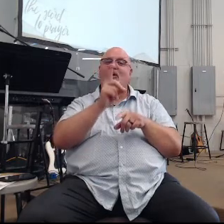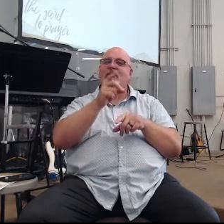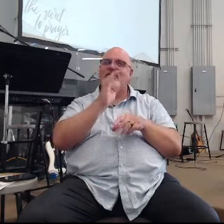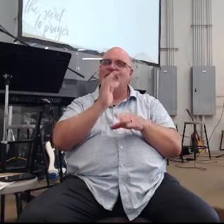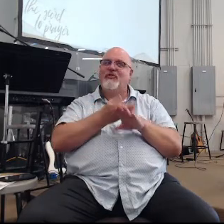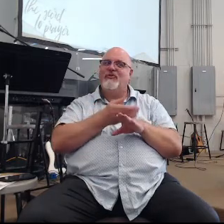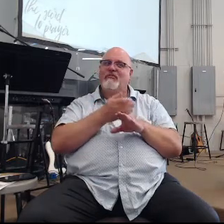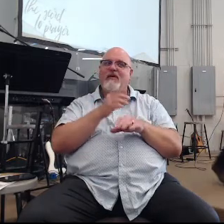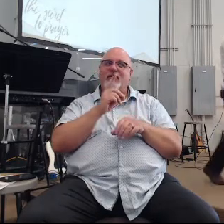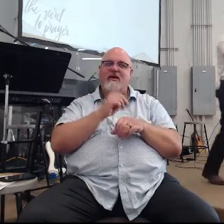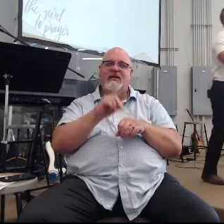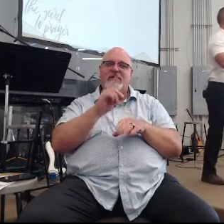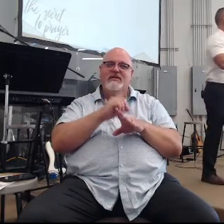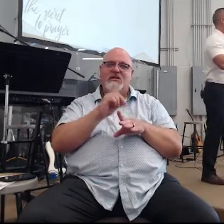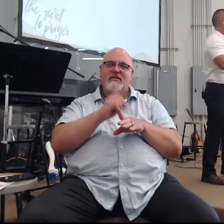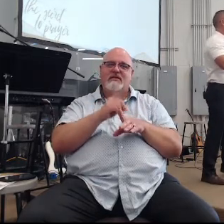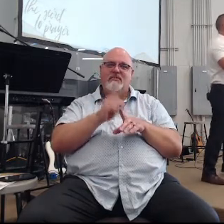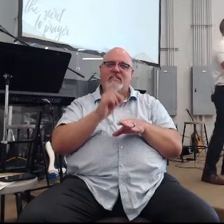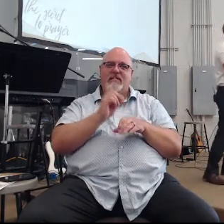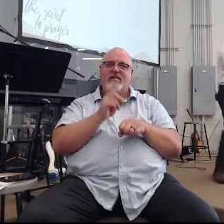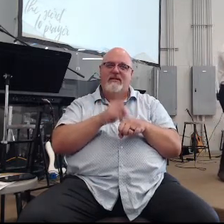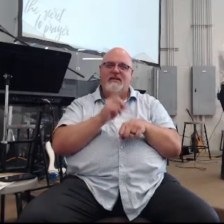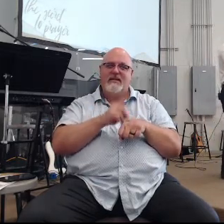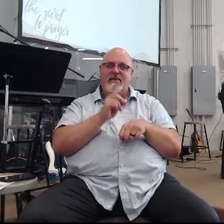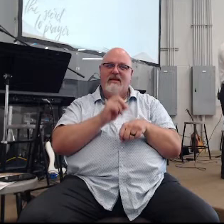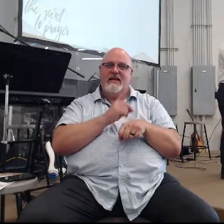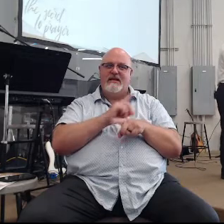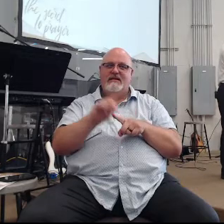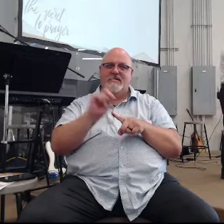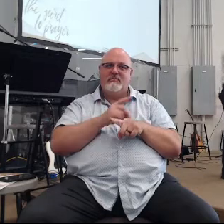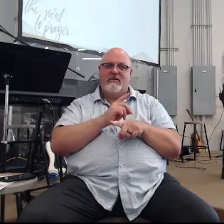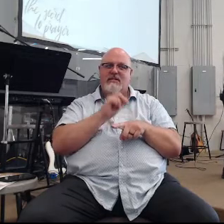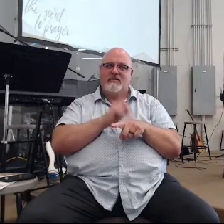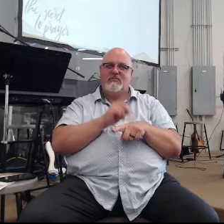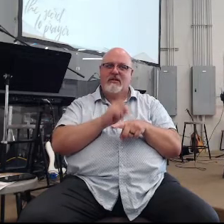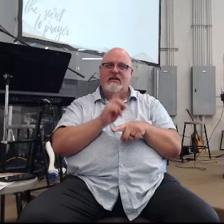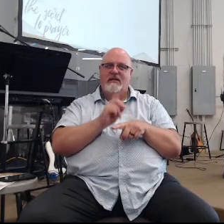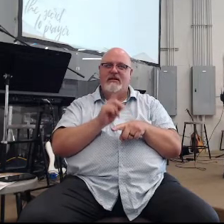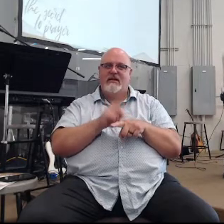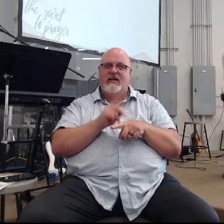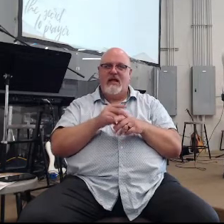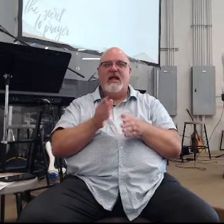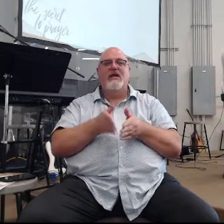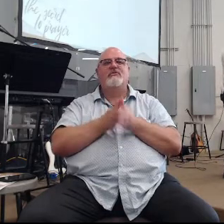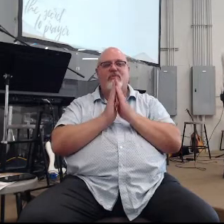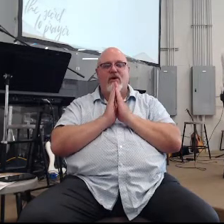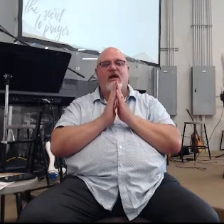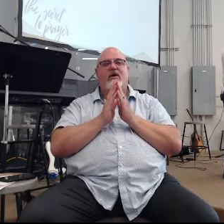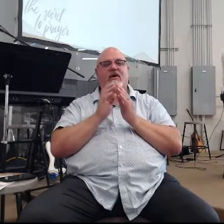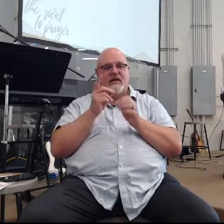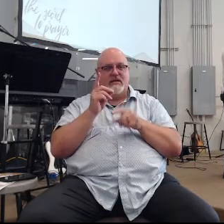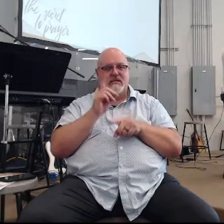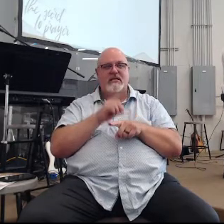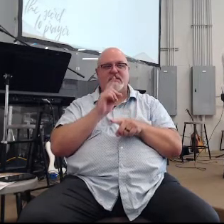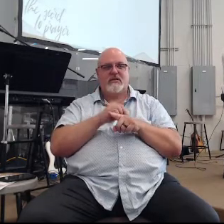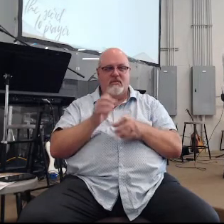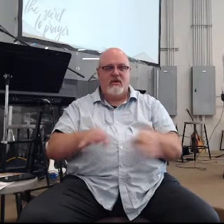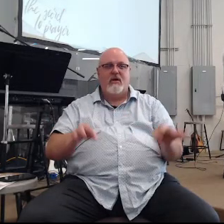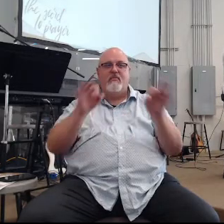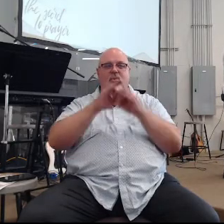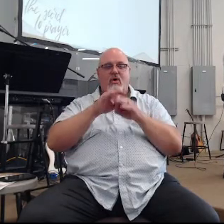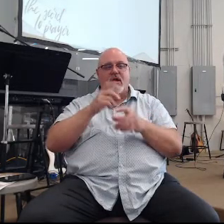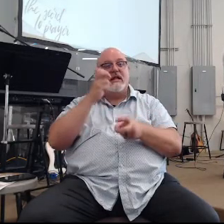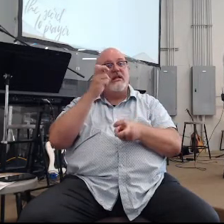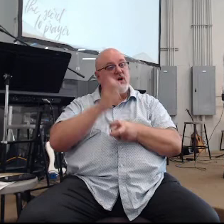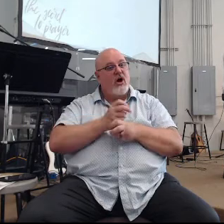churches what when they say what do you think the weakest part of your church is it's prayer why because prayer frankly is hard